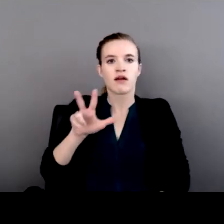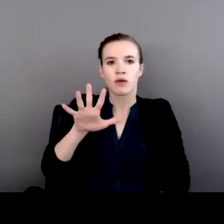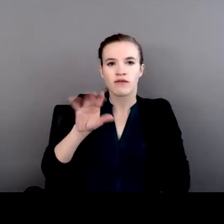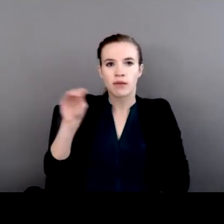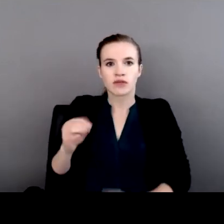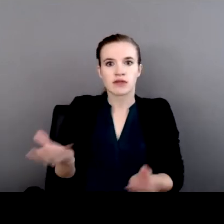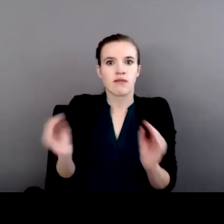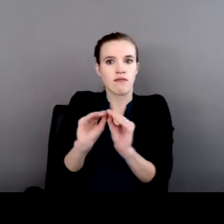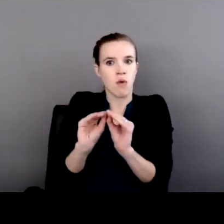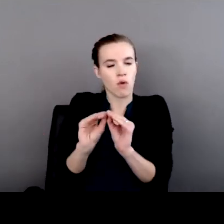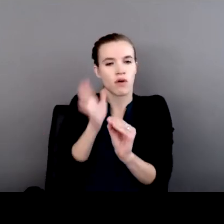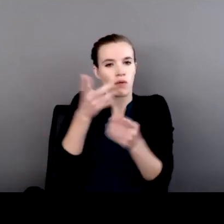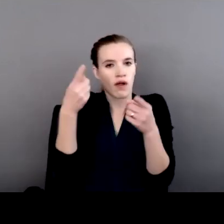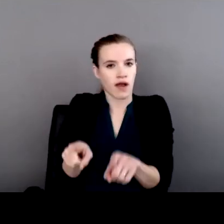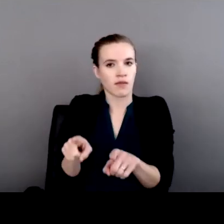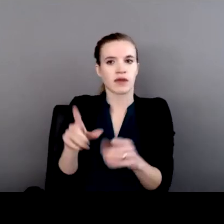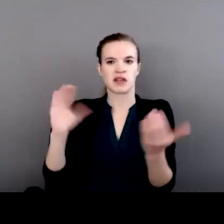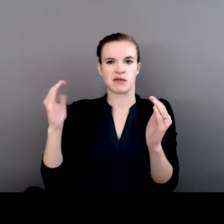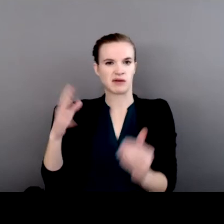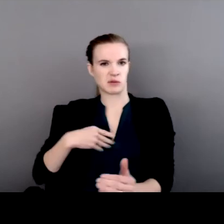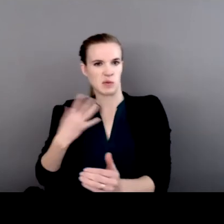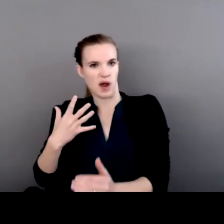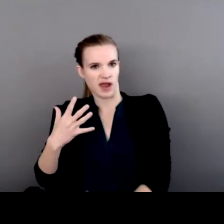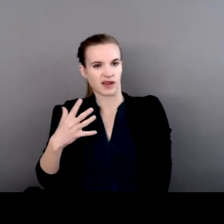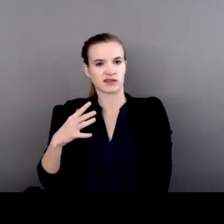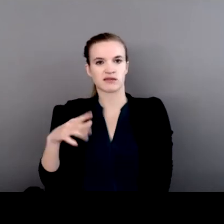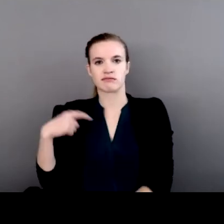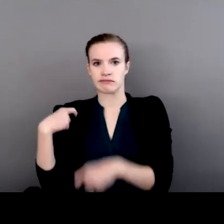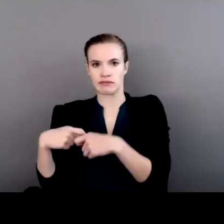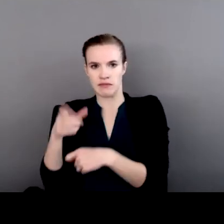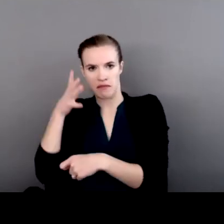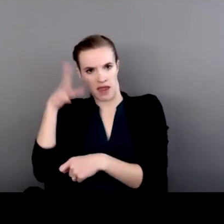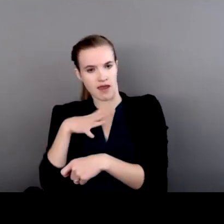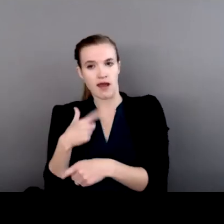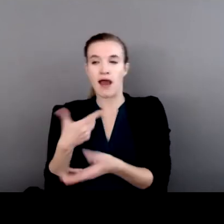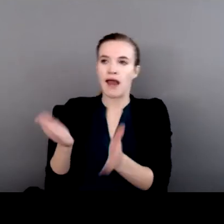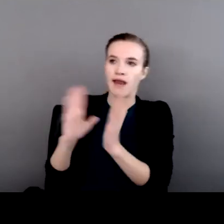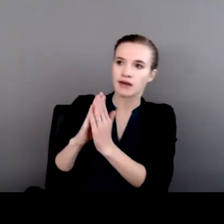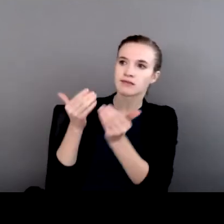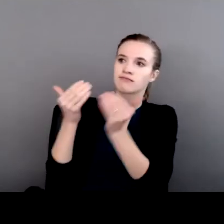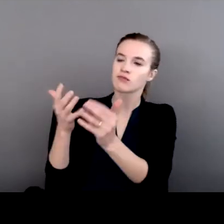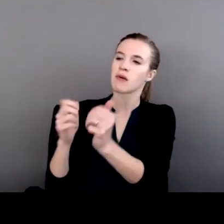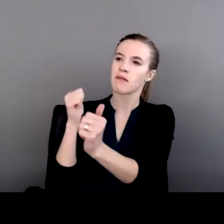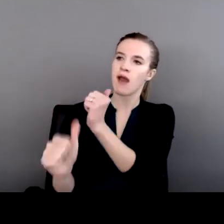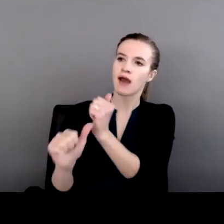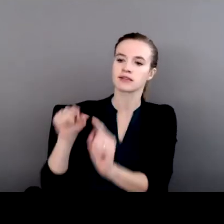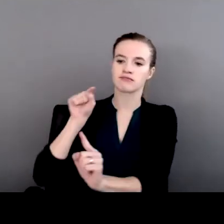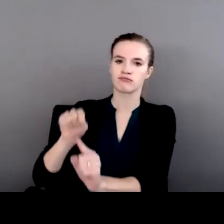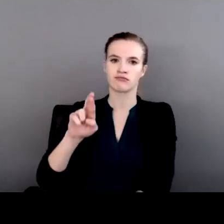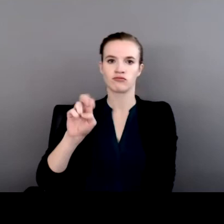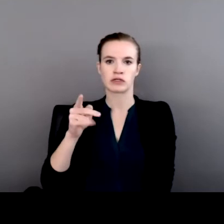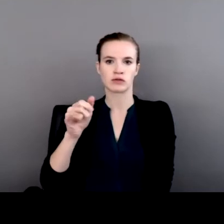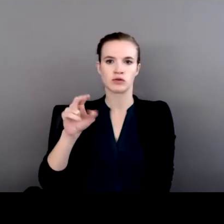white men. I asked the state affairs committee to pass a resolution, to be aware of and sensitive